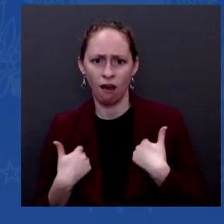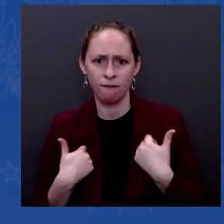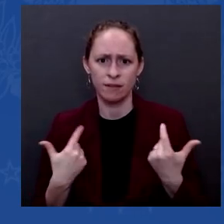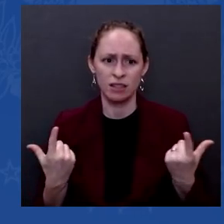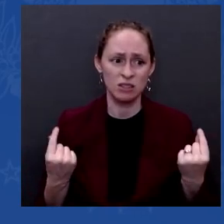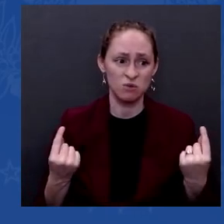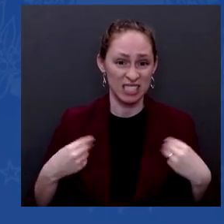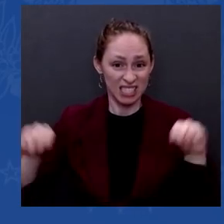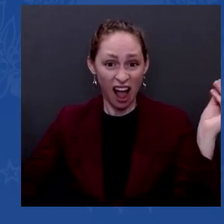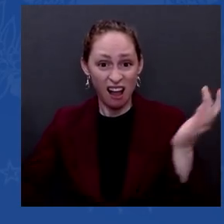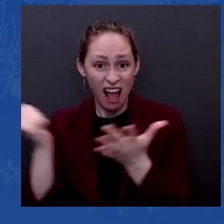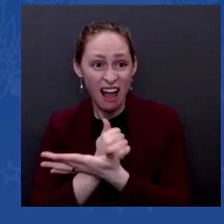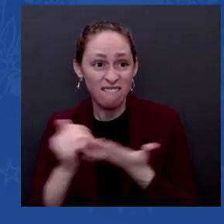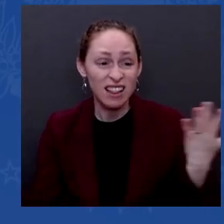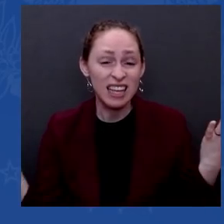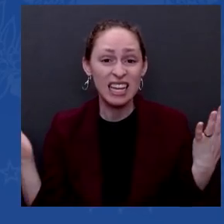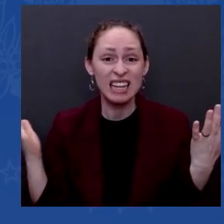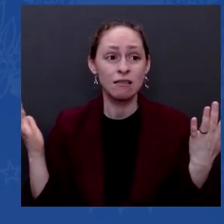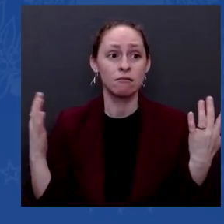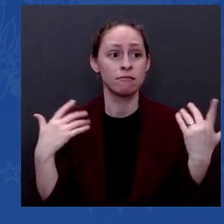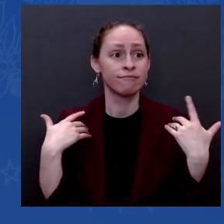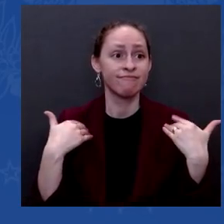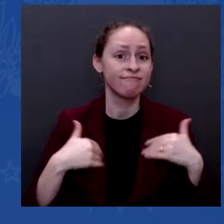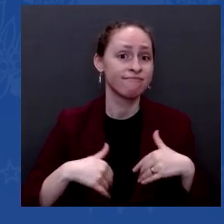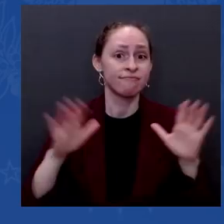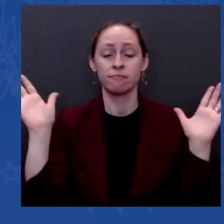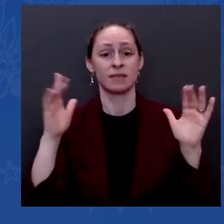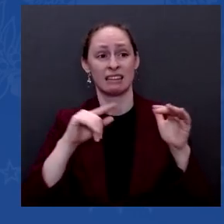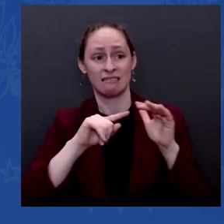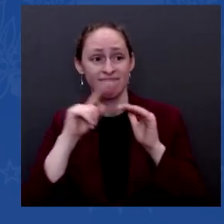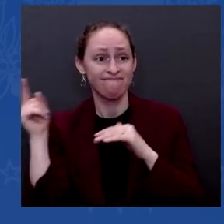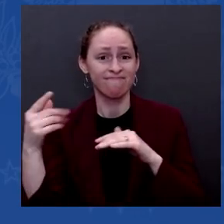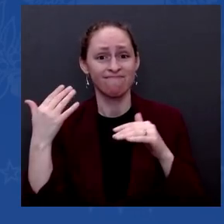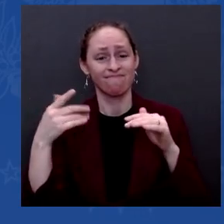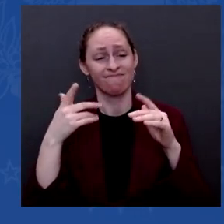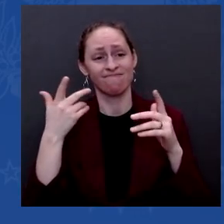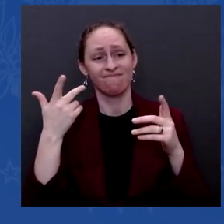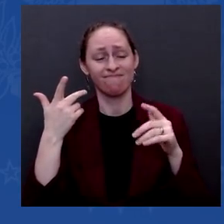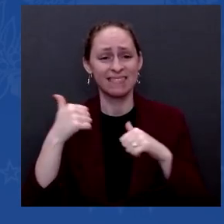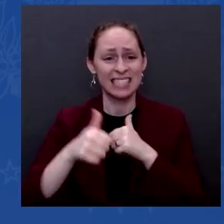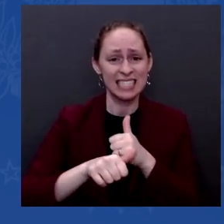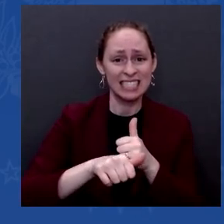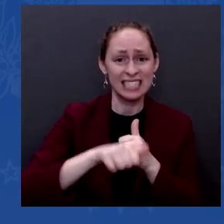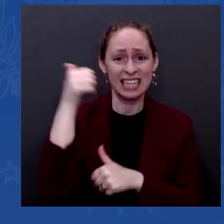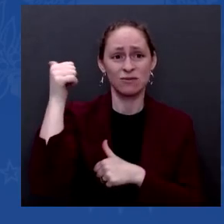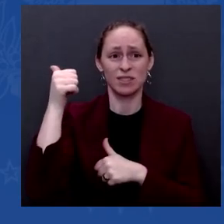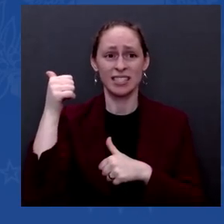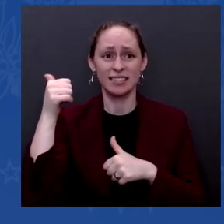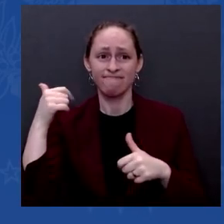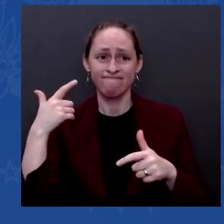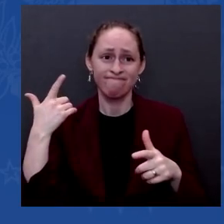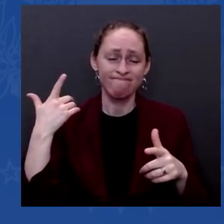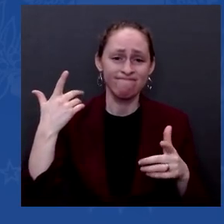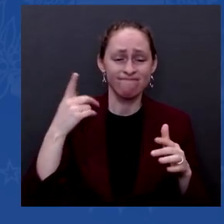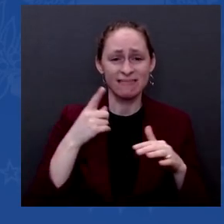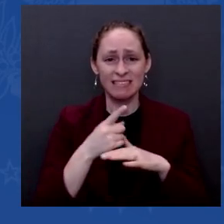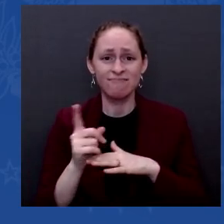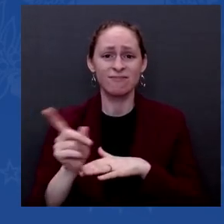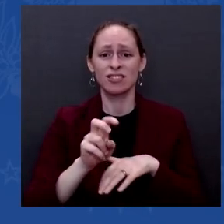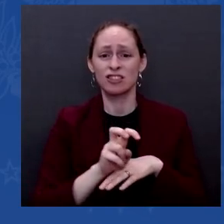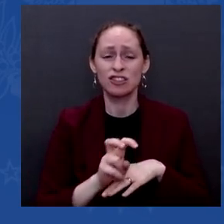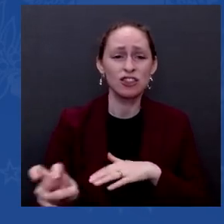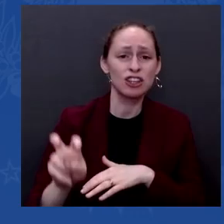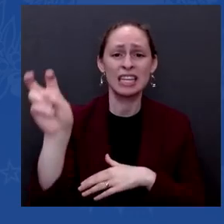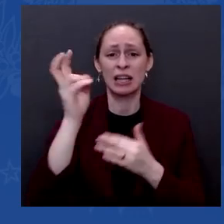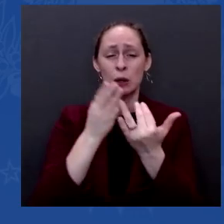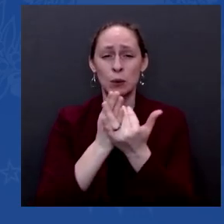dangerous trip up through Central America and up through Mexico and drop us sneakers across the border, drop us in the desert.